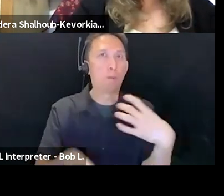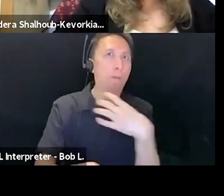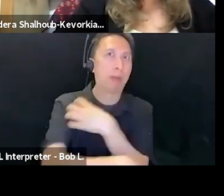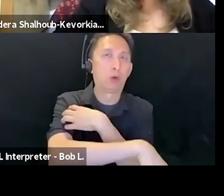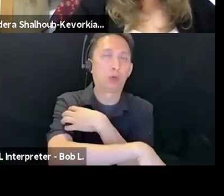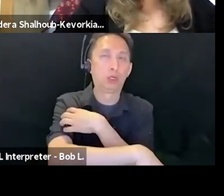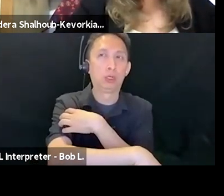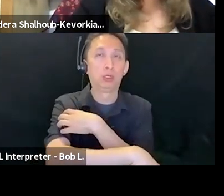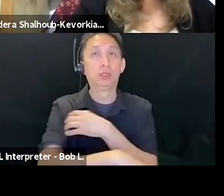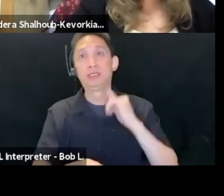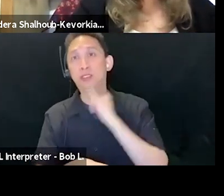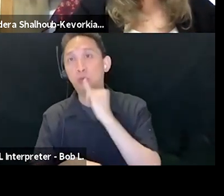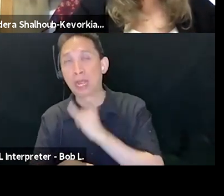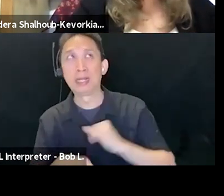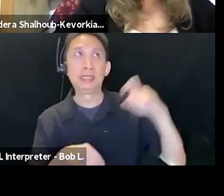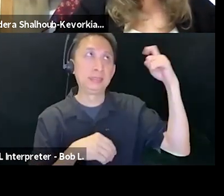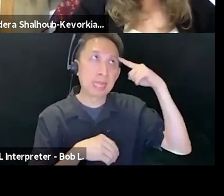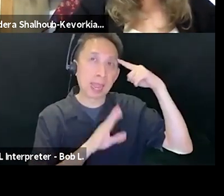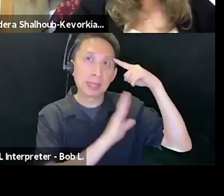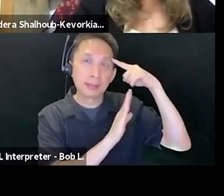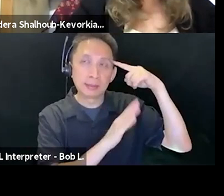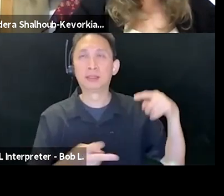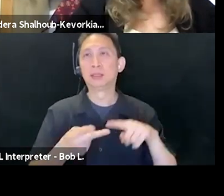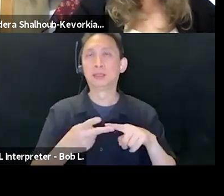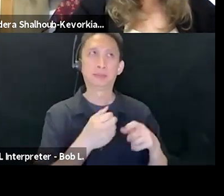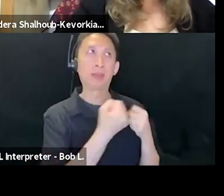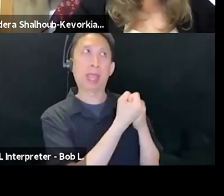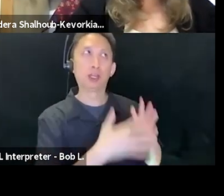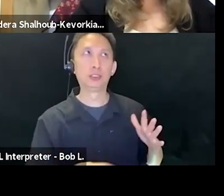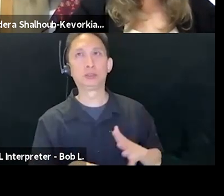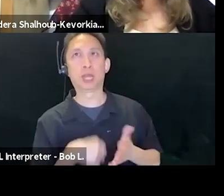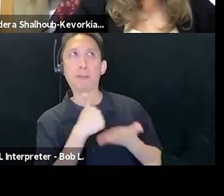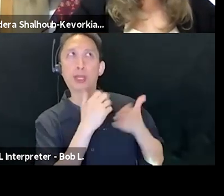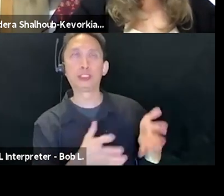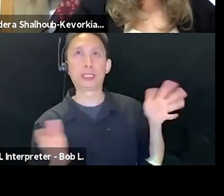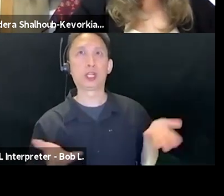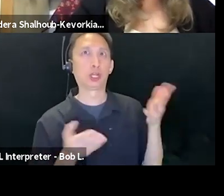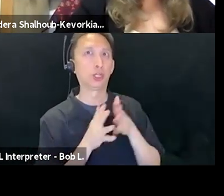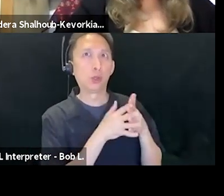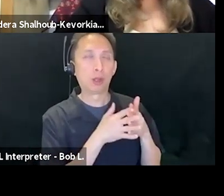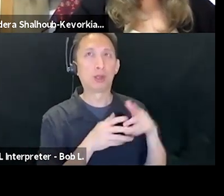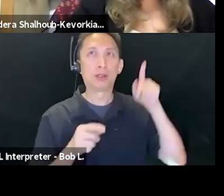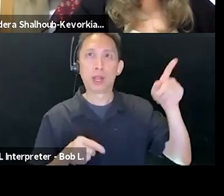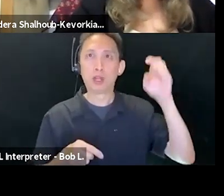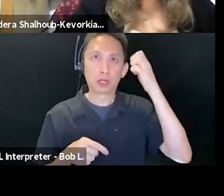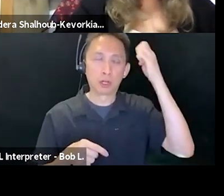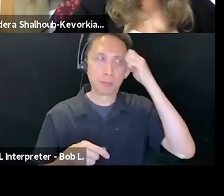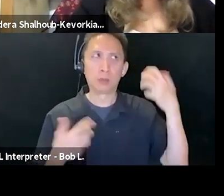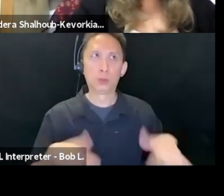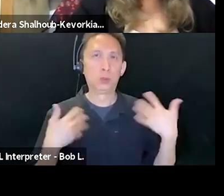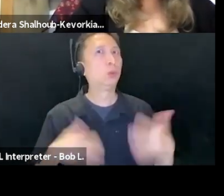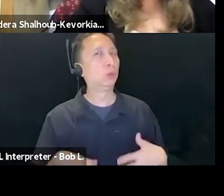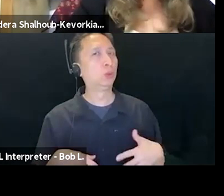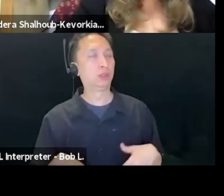case, the power of the Israeli state or of its aiders and abettors in the US and Europe and other kinds of places. And of course, it does speak to a certain kind of power.